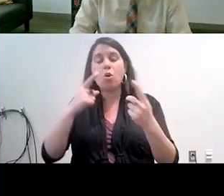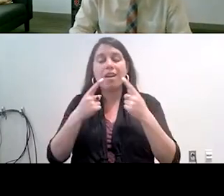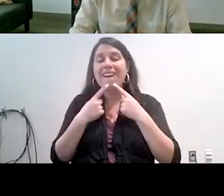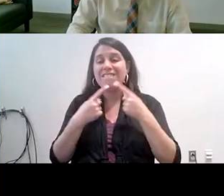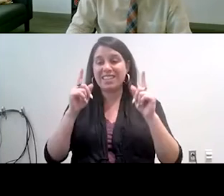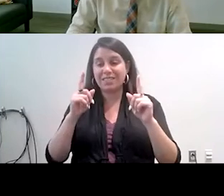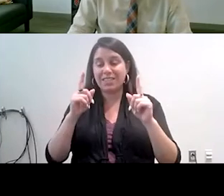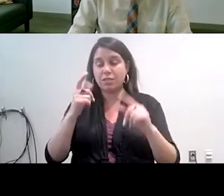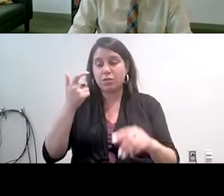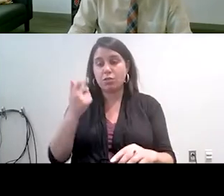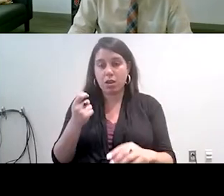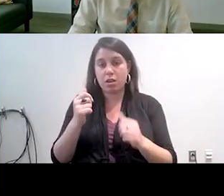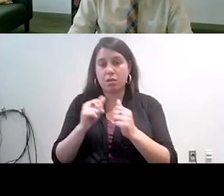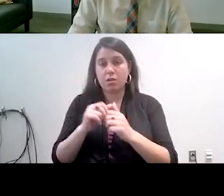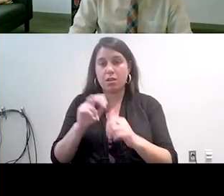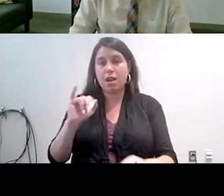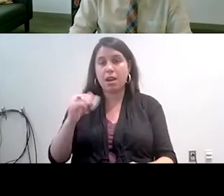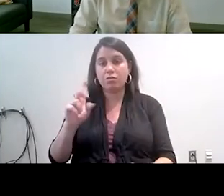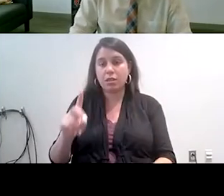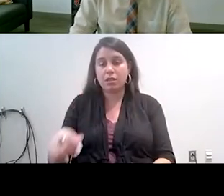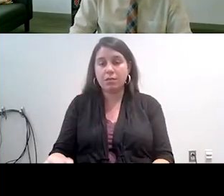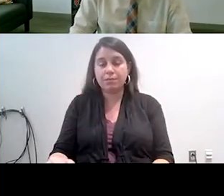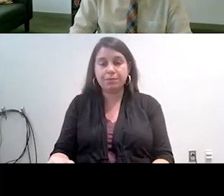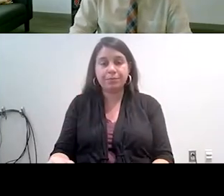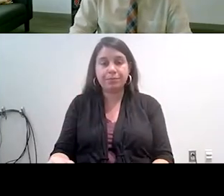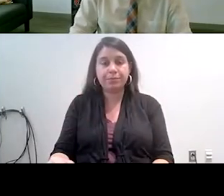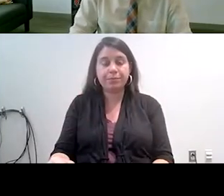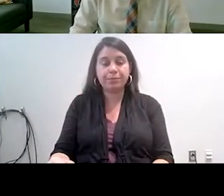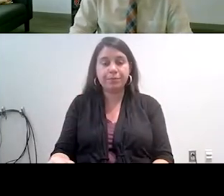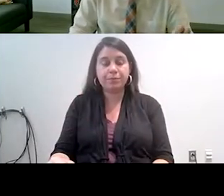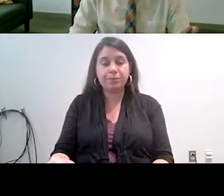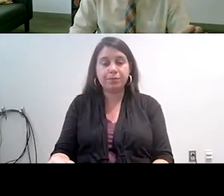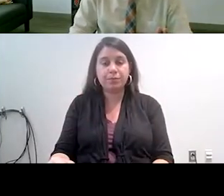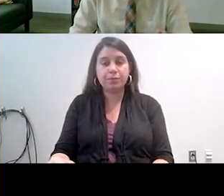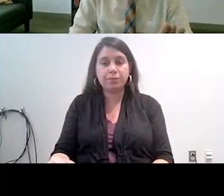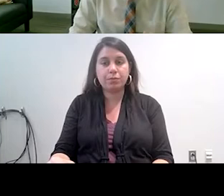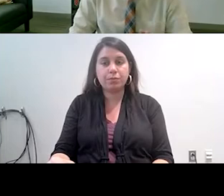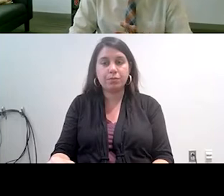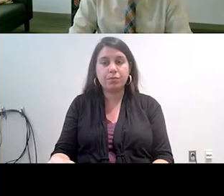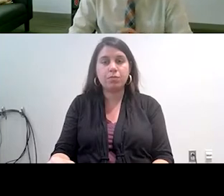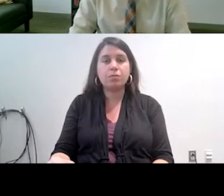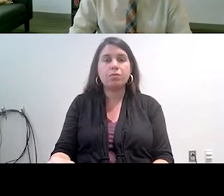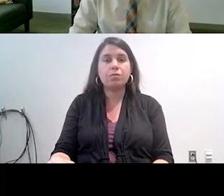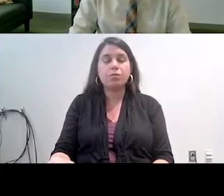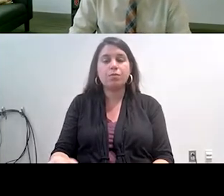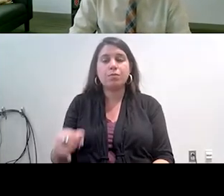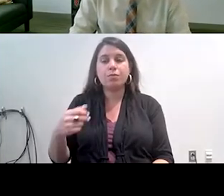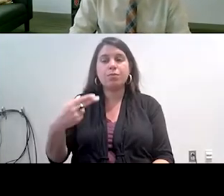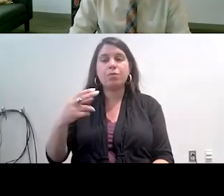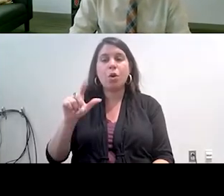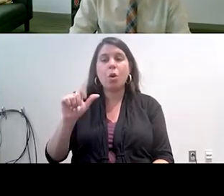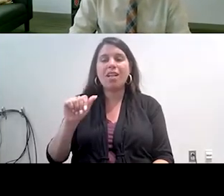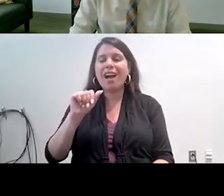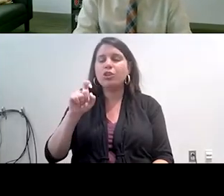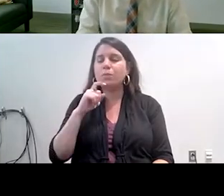NIMHD. And while we were waiting for that, we, that should say OLA HIV. I did